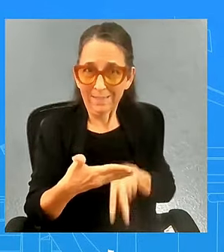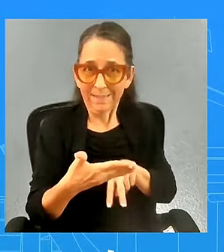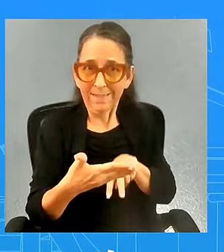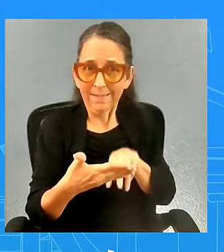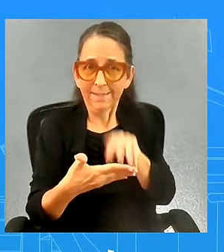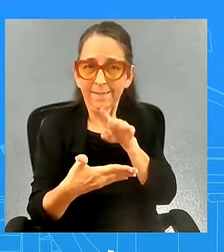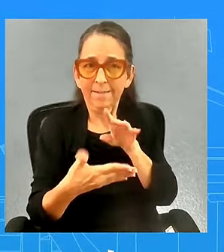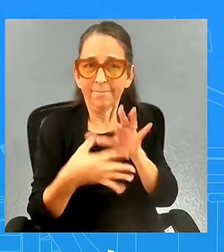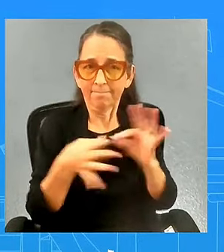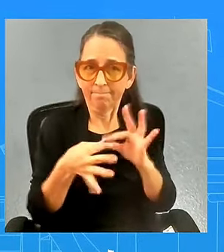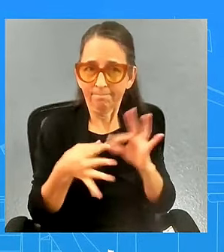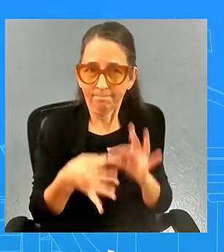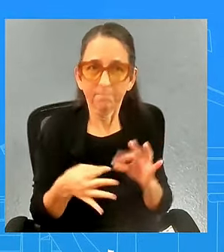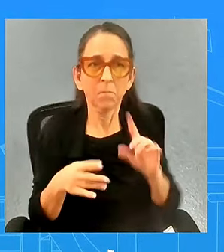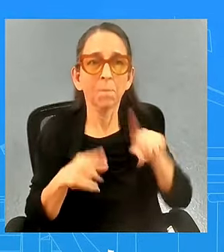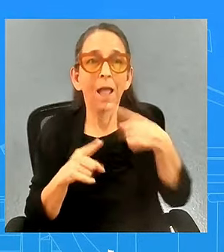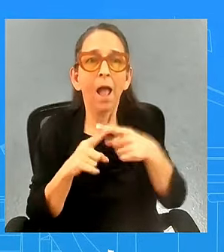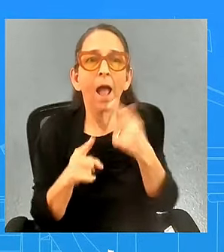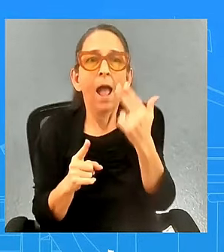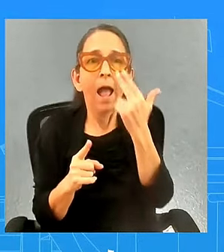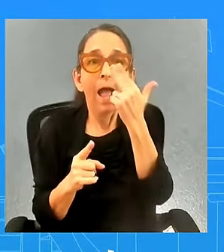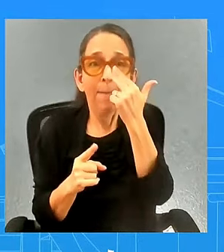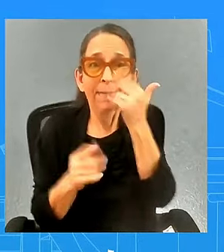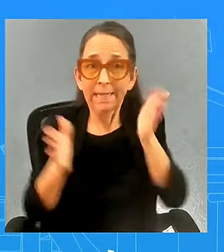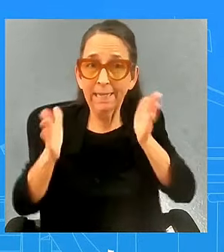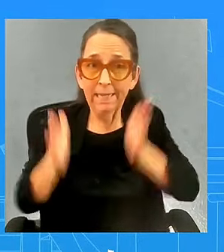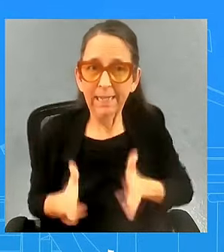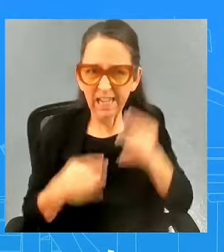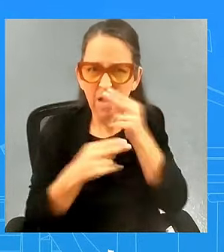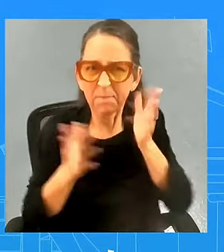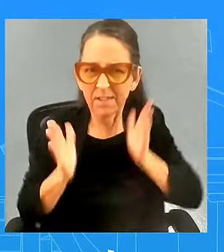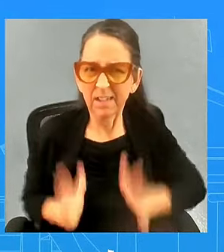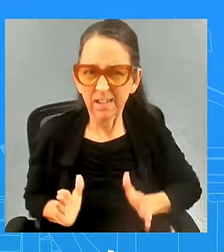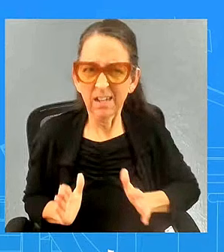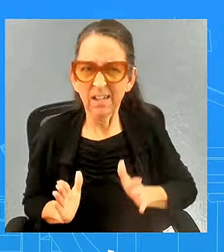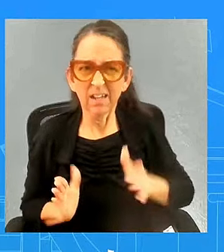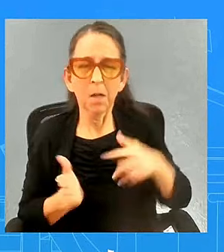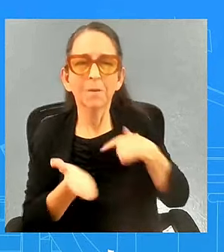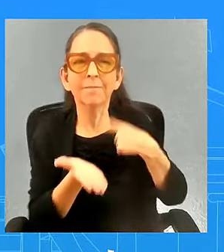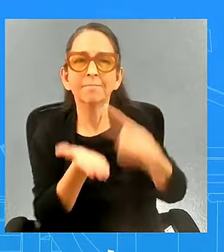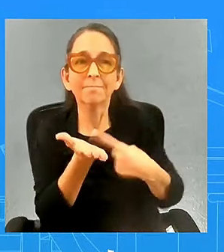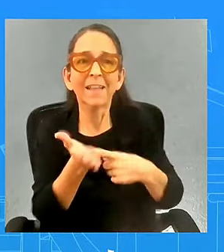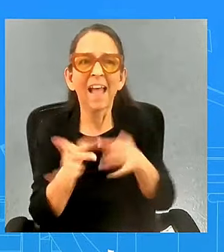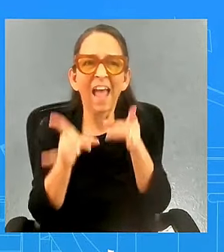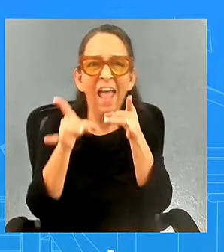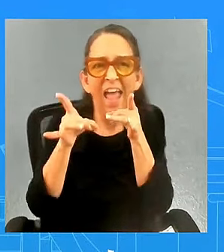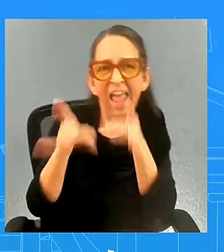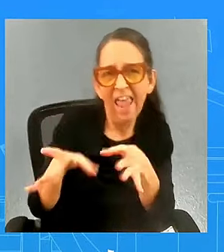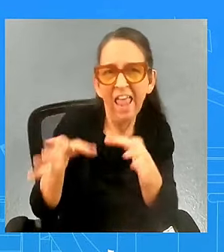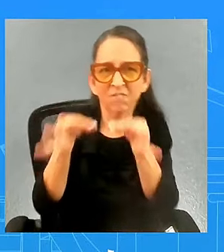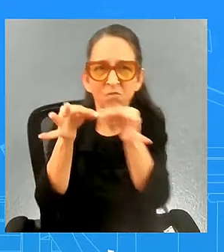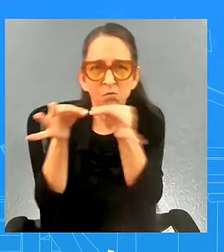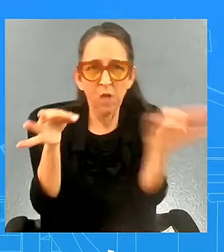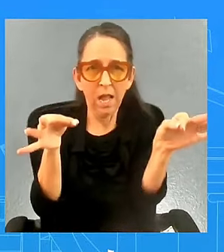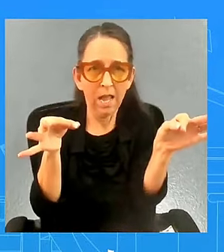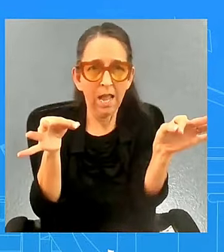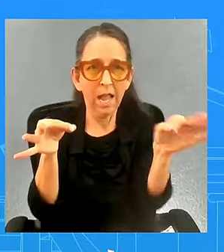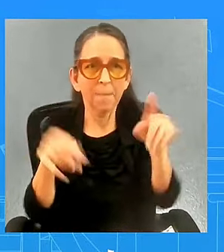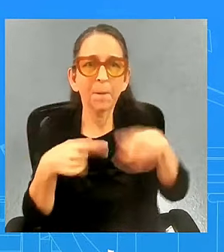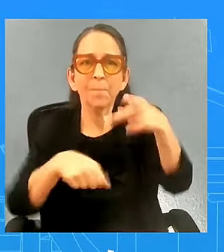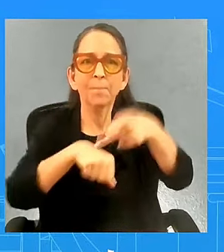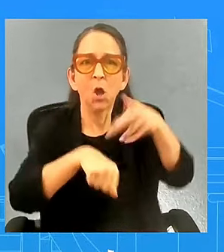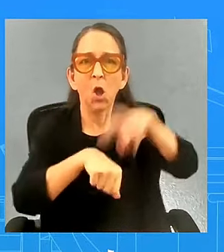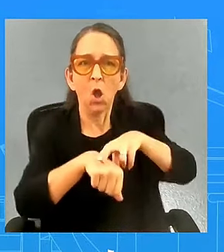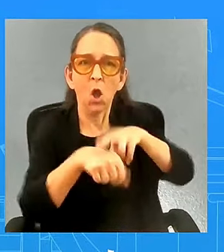comedian and i quote i refer to the hateful rhetoric about puerto rico spewed by trump's supporter